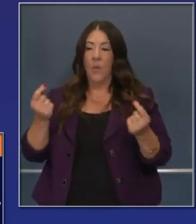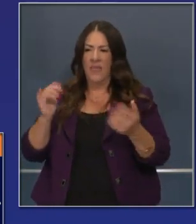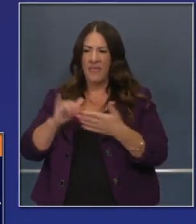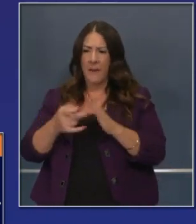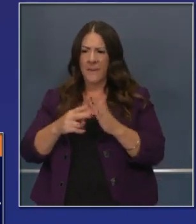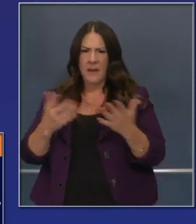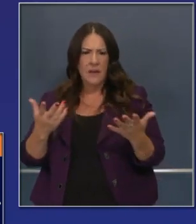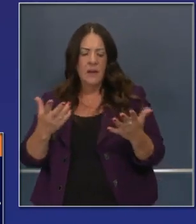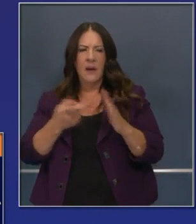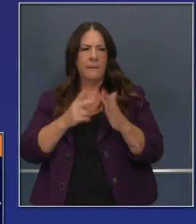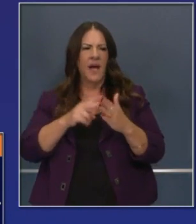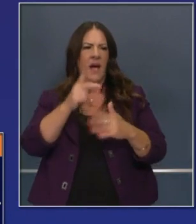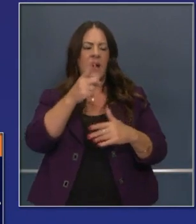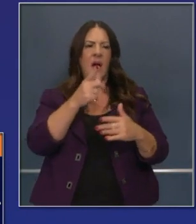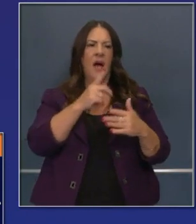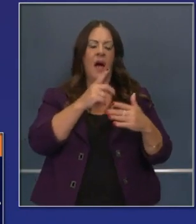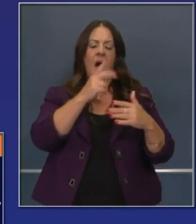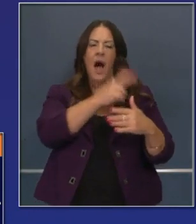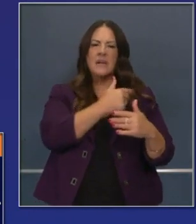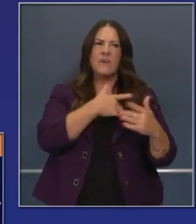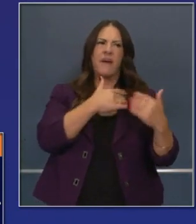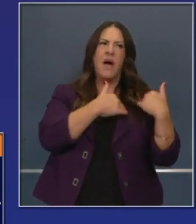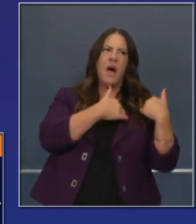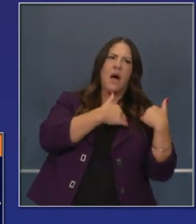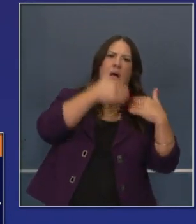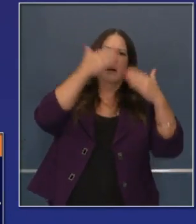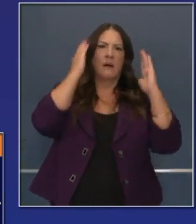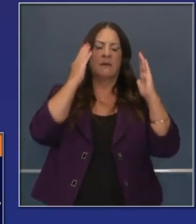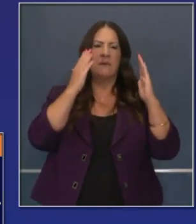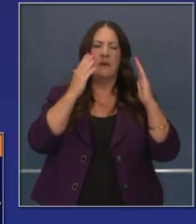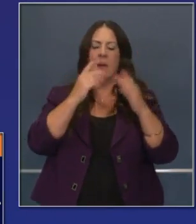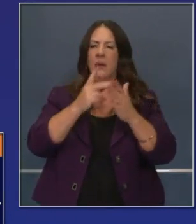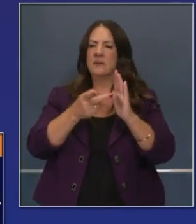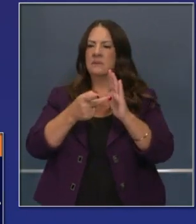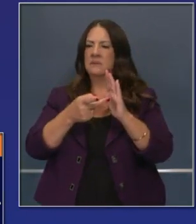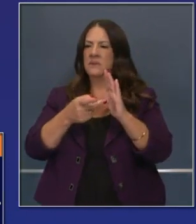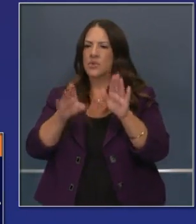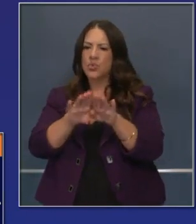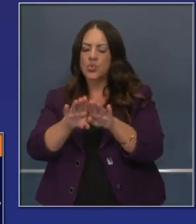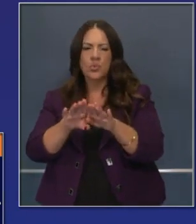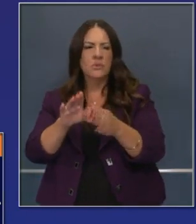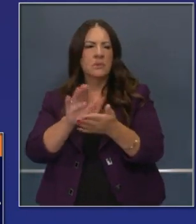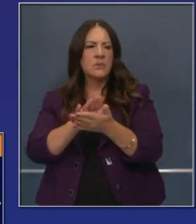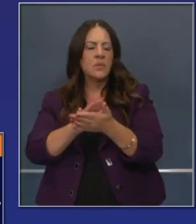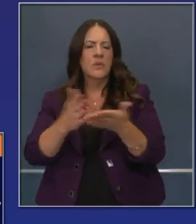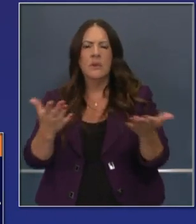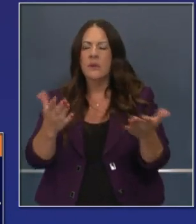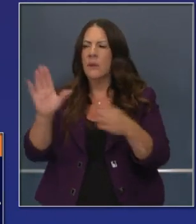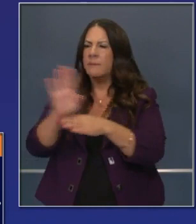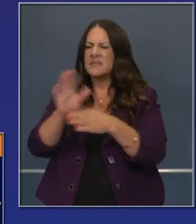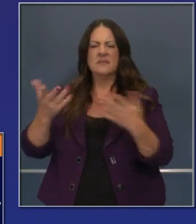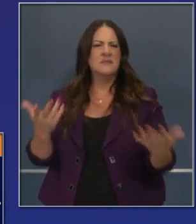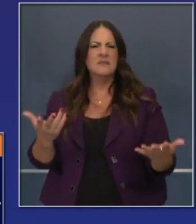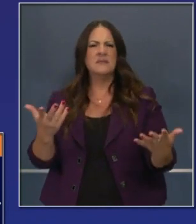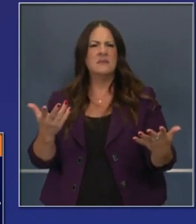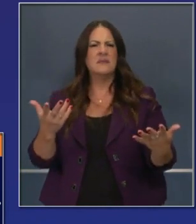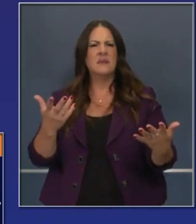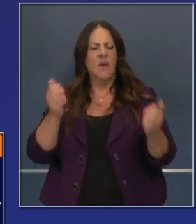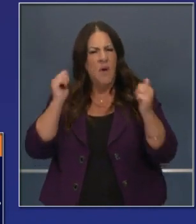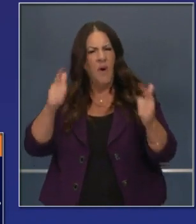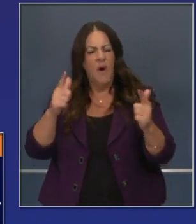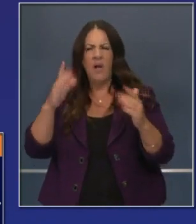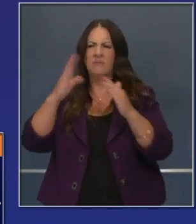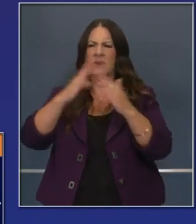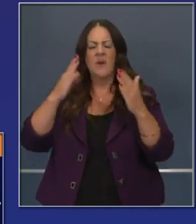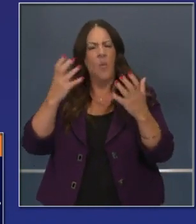ability to reopen, not just businesses, but to get our schools open. Again, a top priority for each and every one of us.